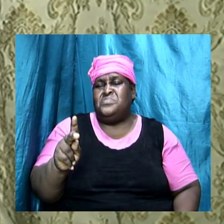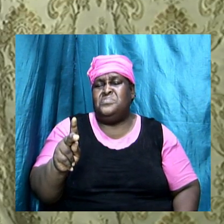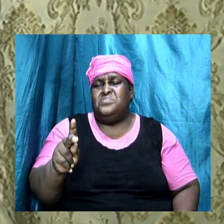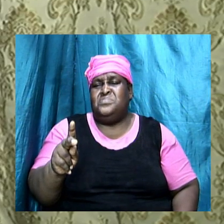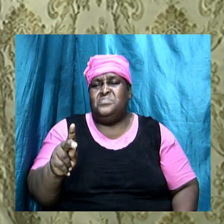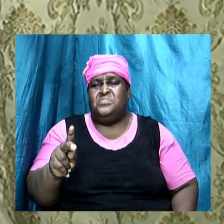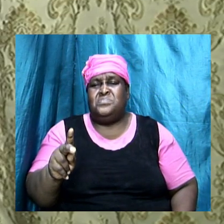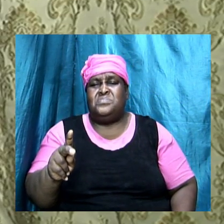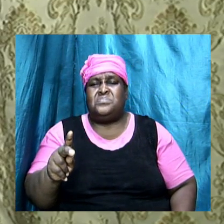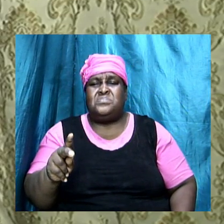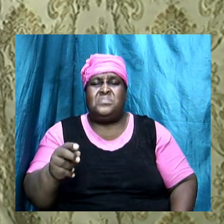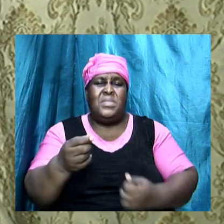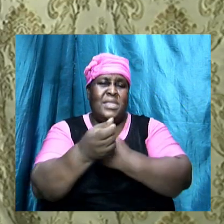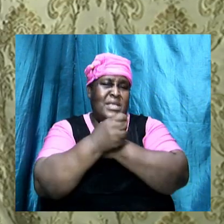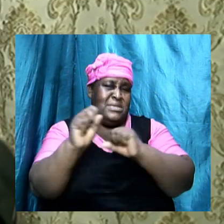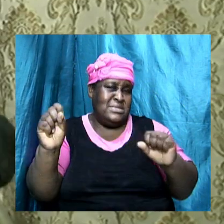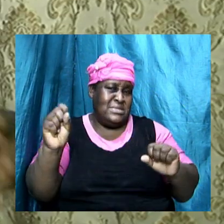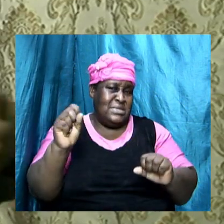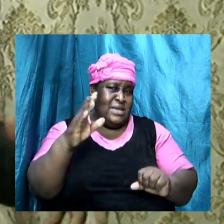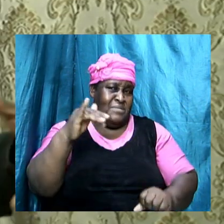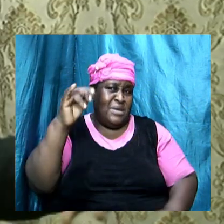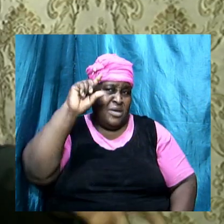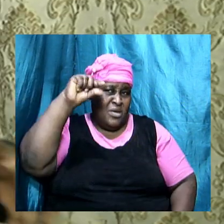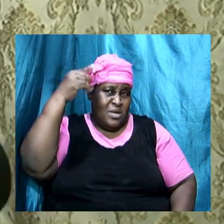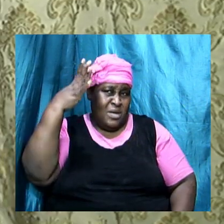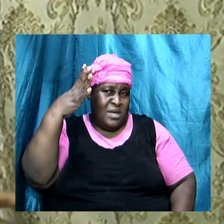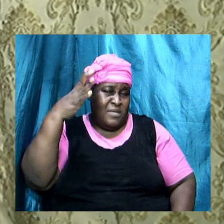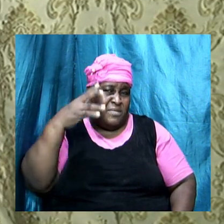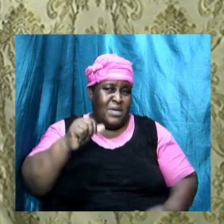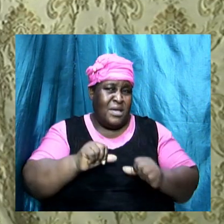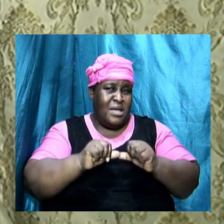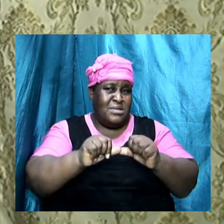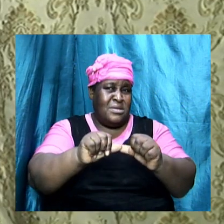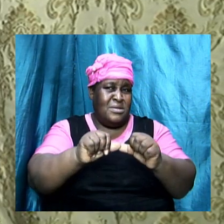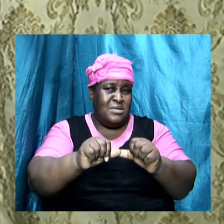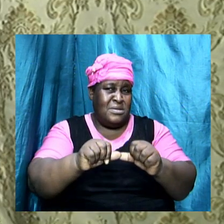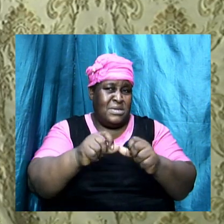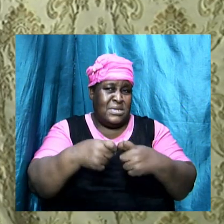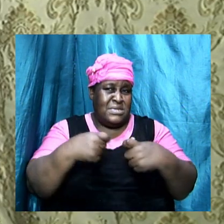because you are saved by grace so if you continue to sin you are still saved